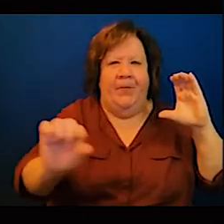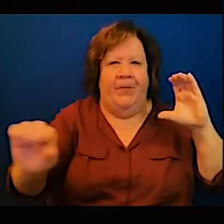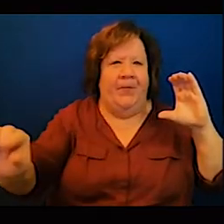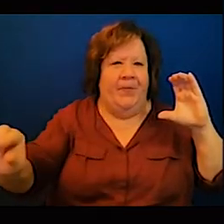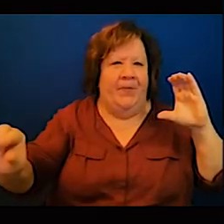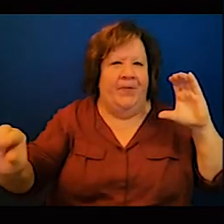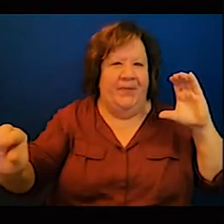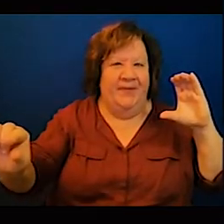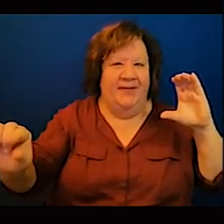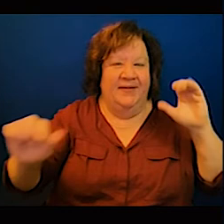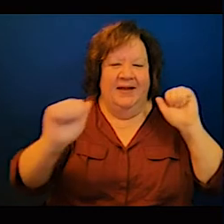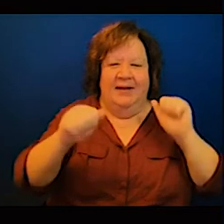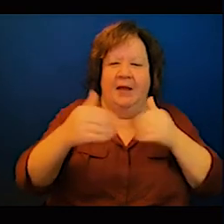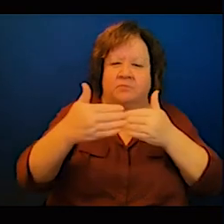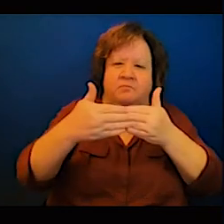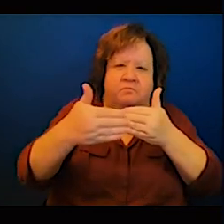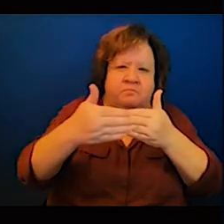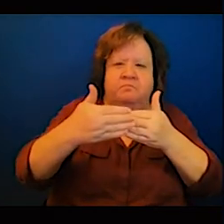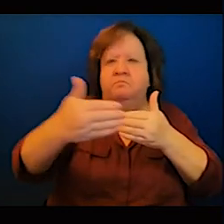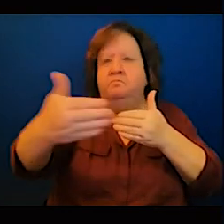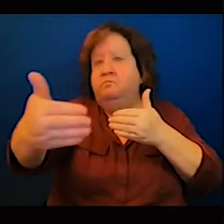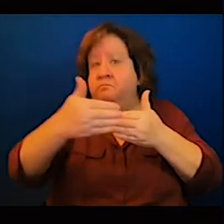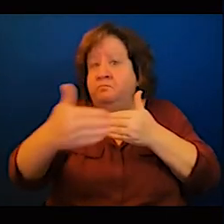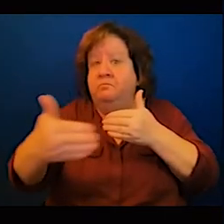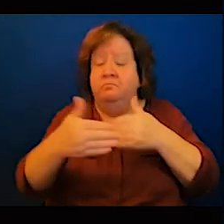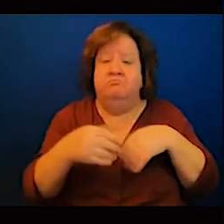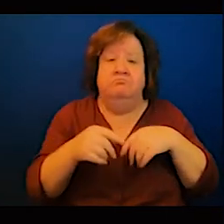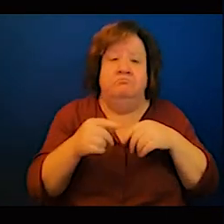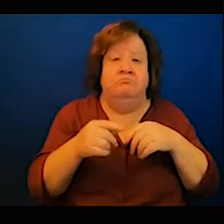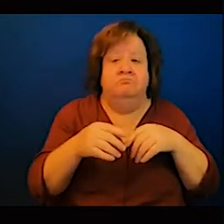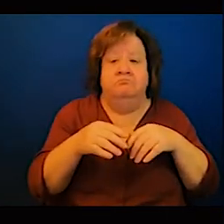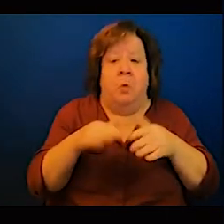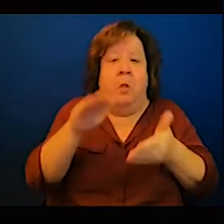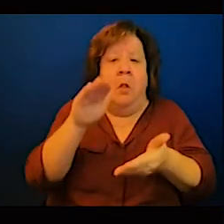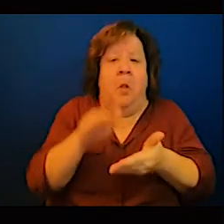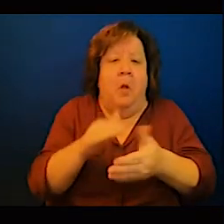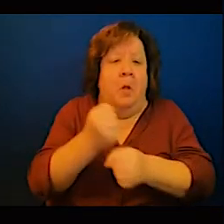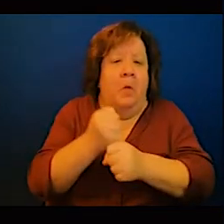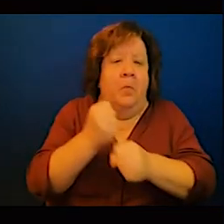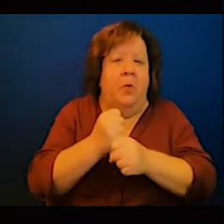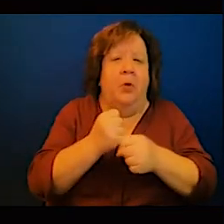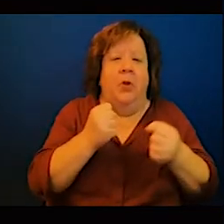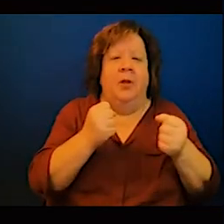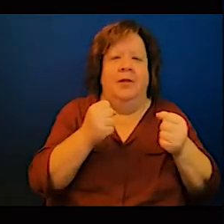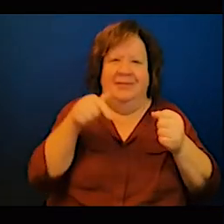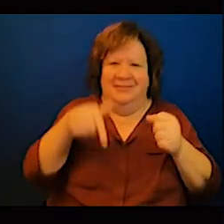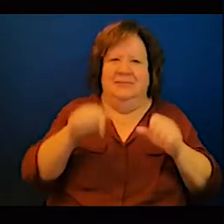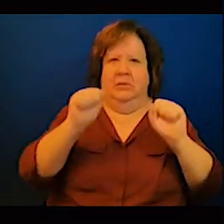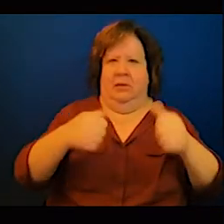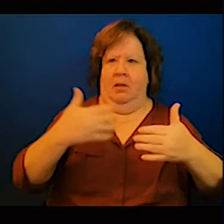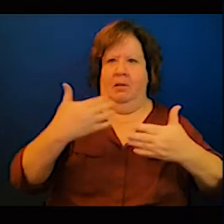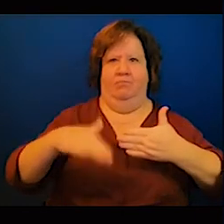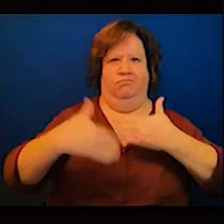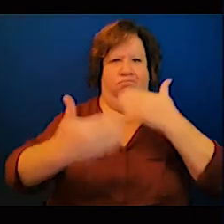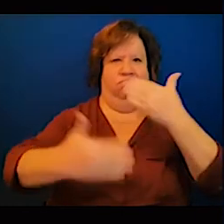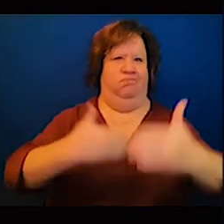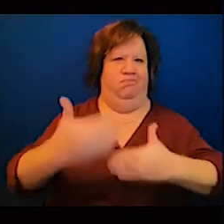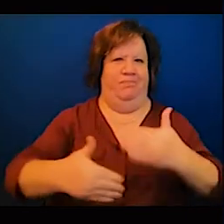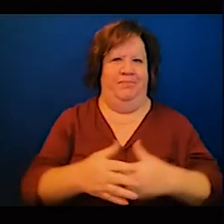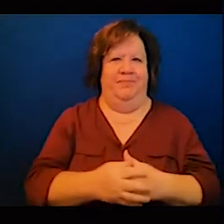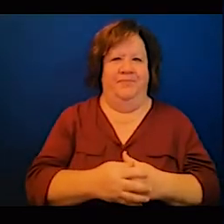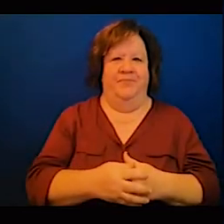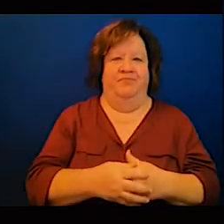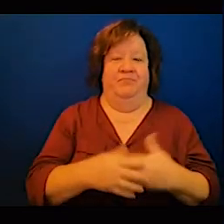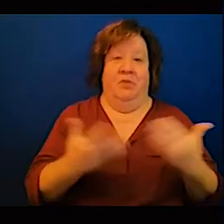to Scotland right now many governments have sent people from the head of state to the ministers to the permanent secretaries